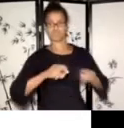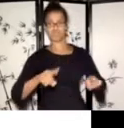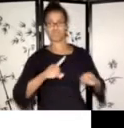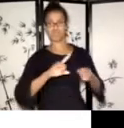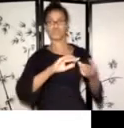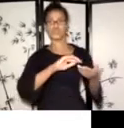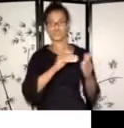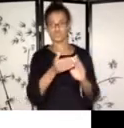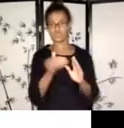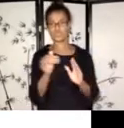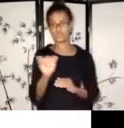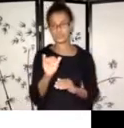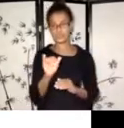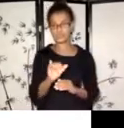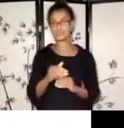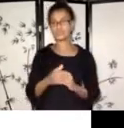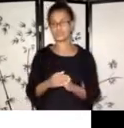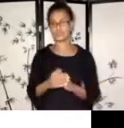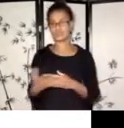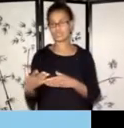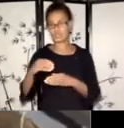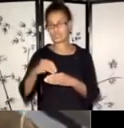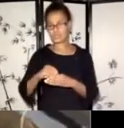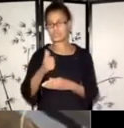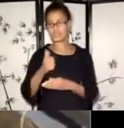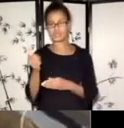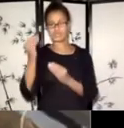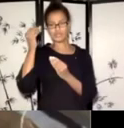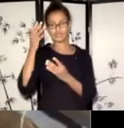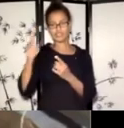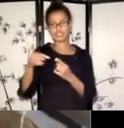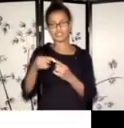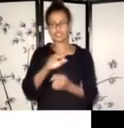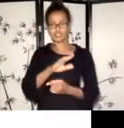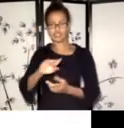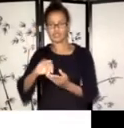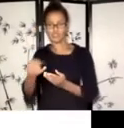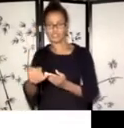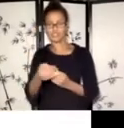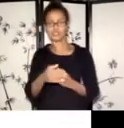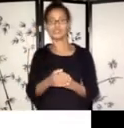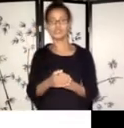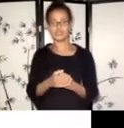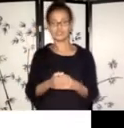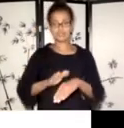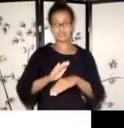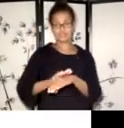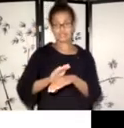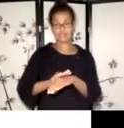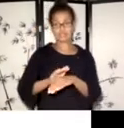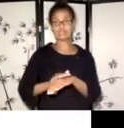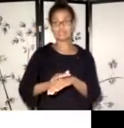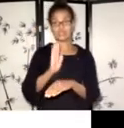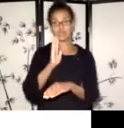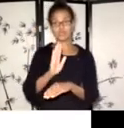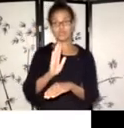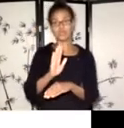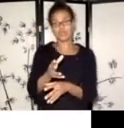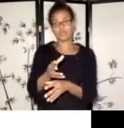so to include that and, um, just a reminder that this is, uh, you'll, you will be issued as a T4A,